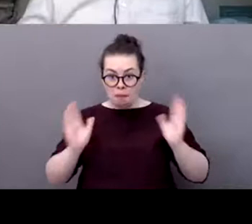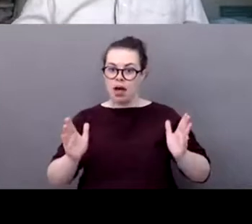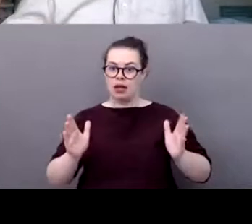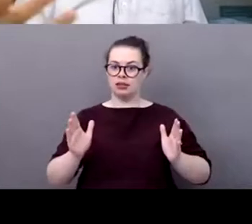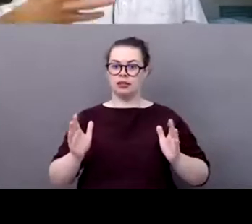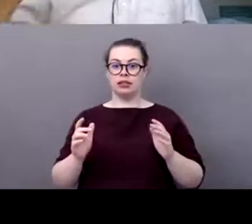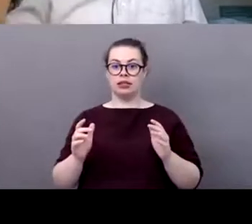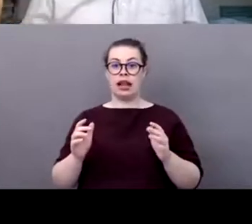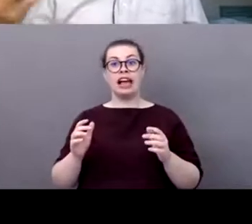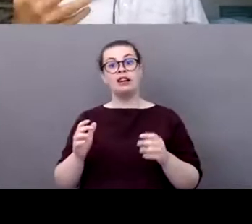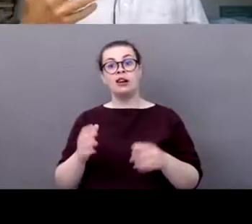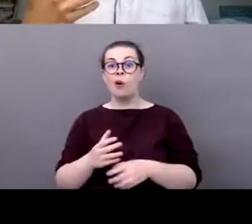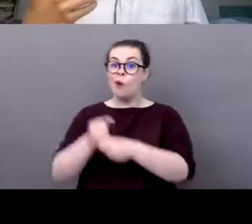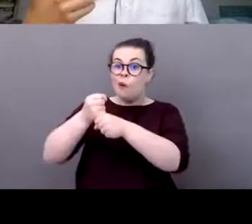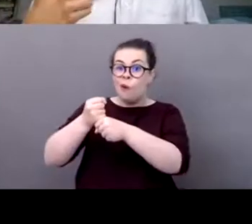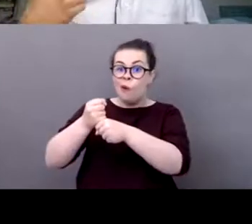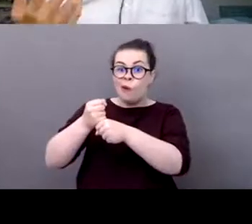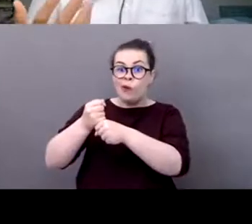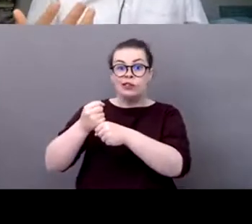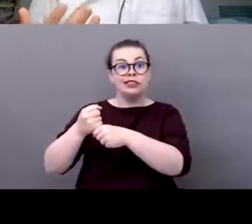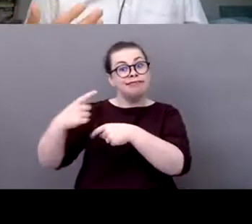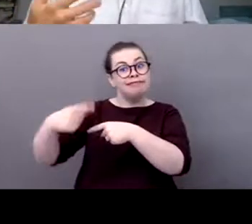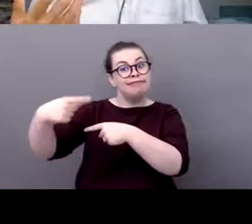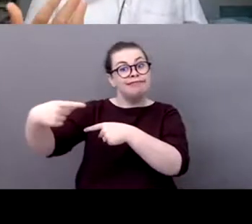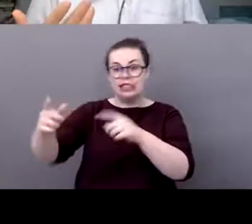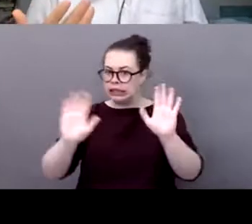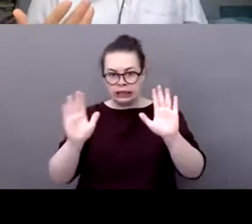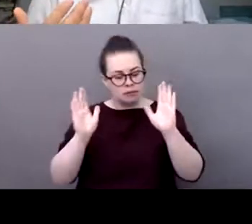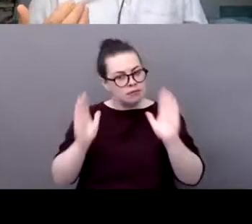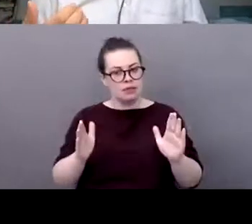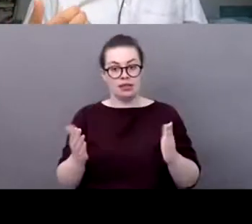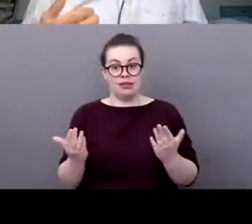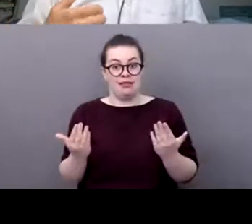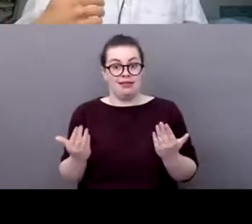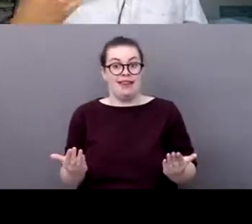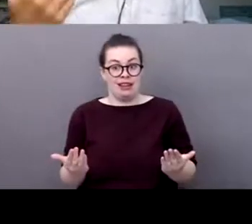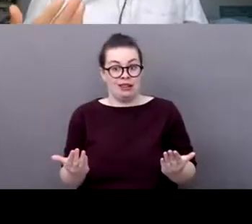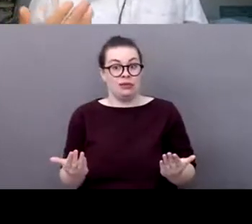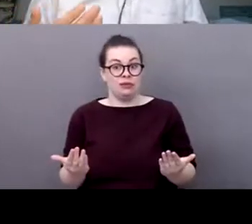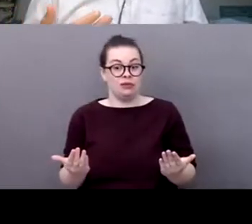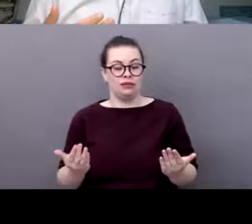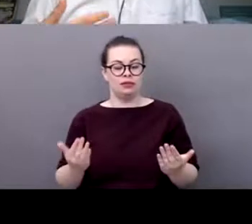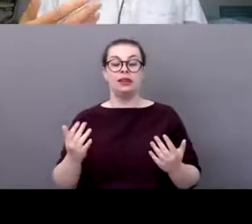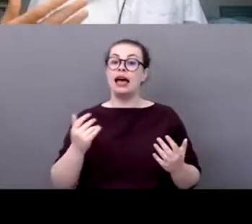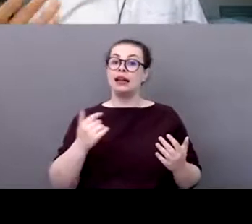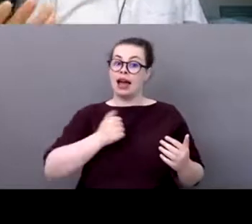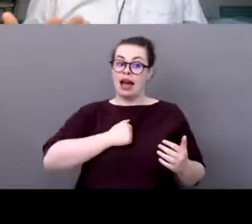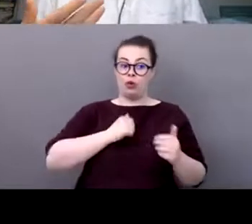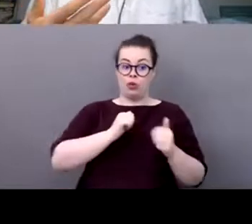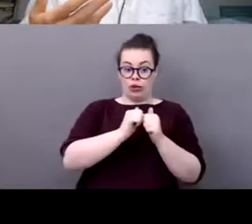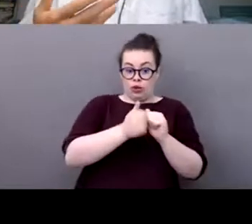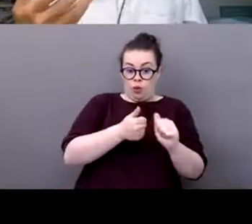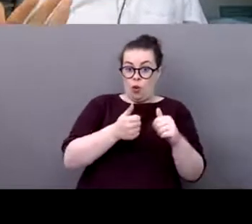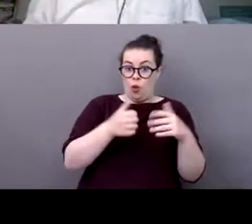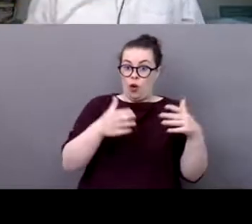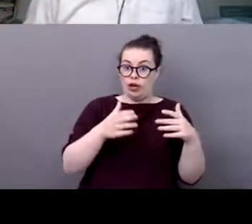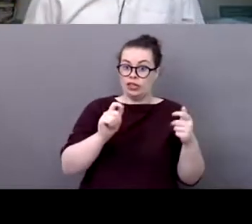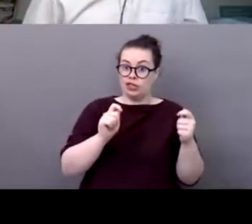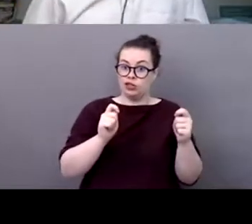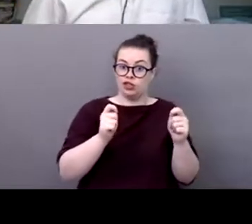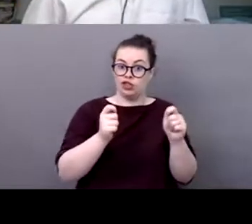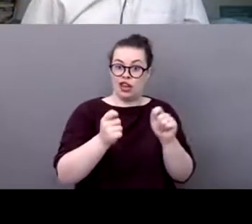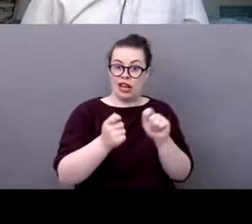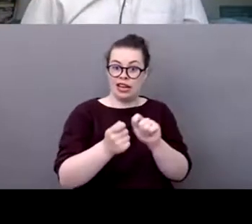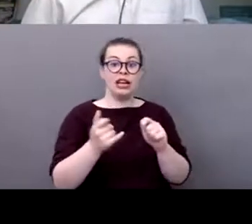the environment in which we we do sports is evolving and if we don't change actually some of the many sports are